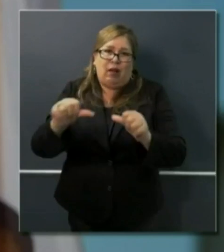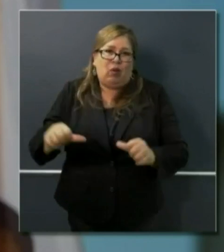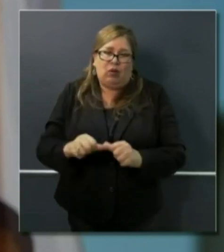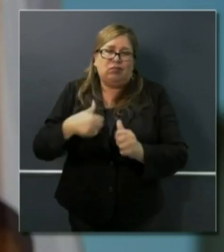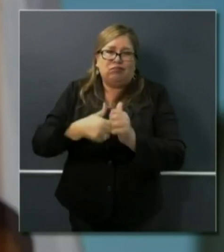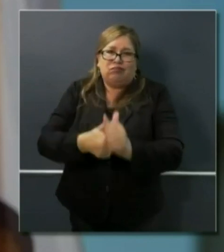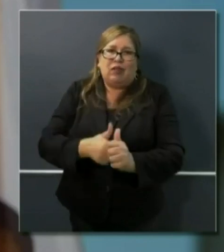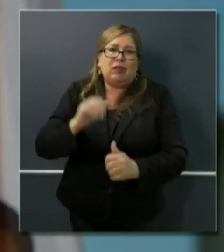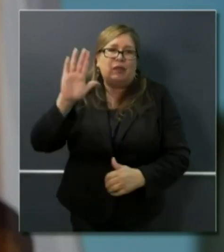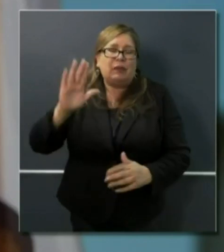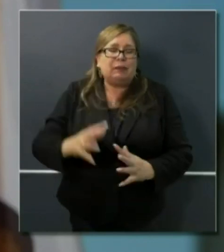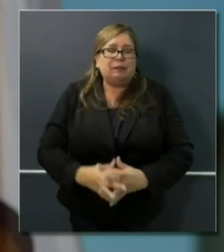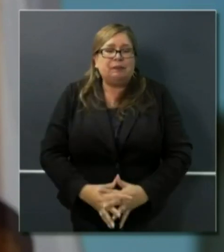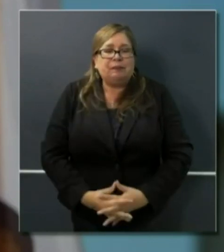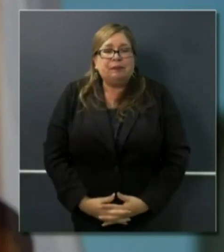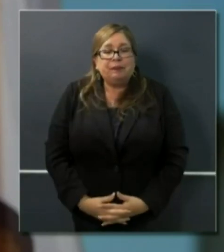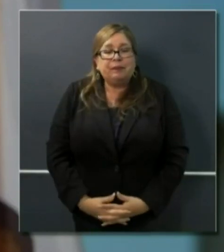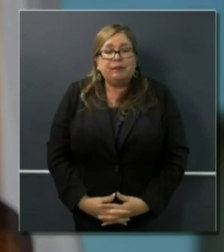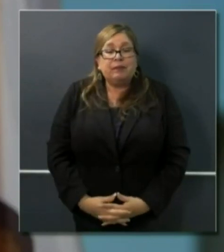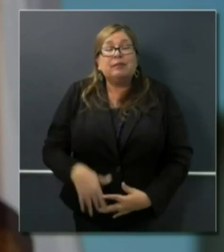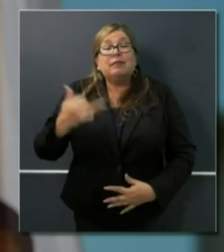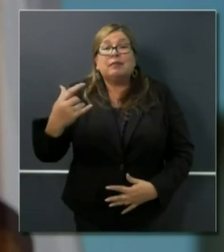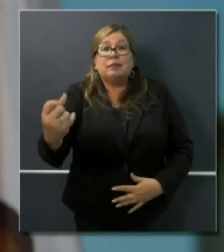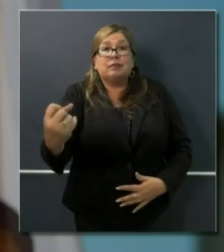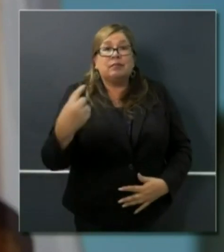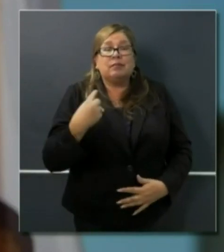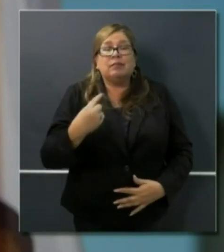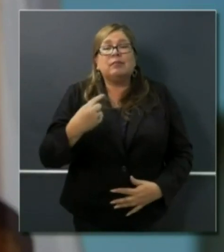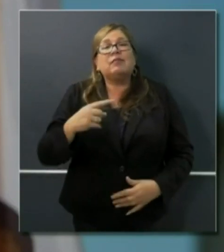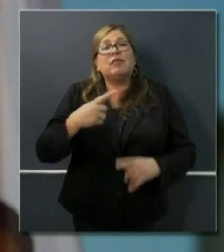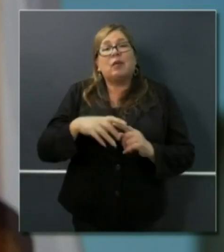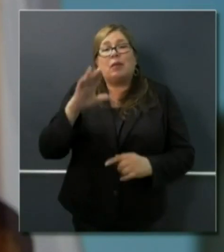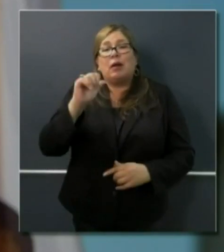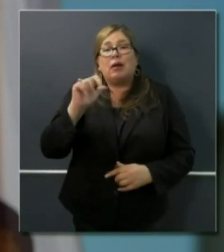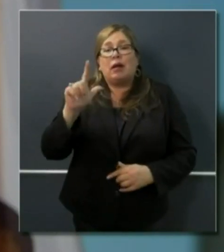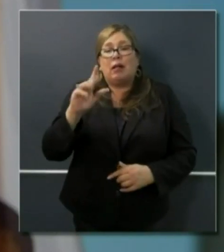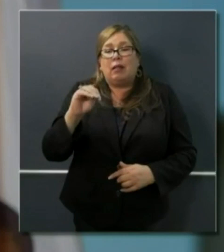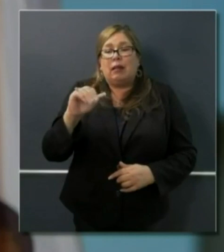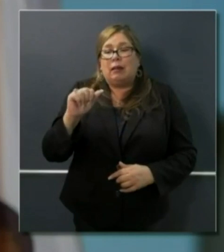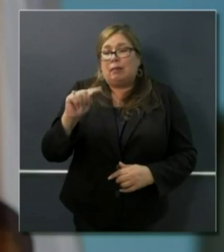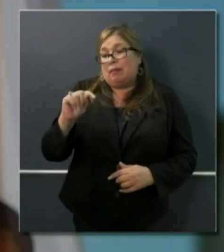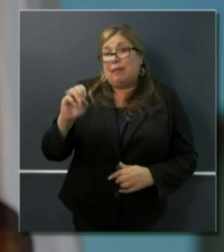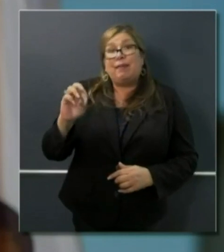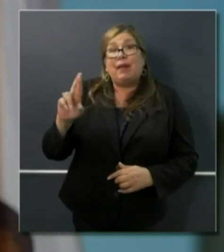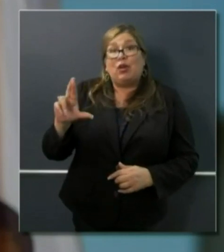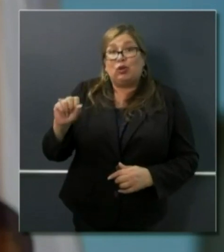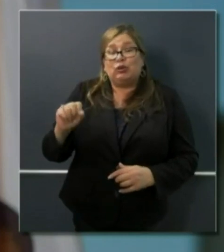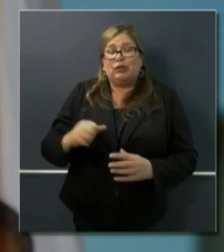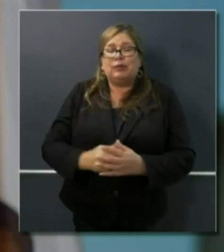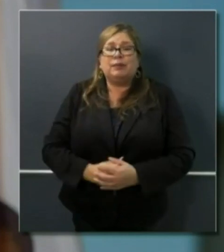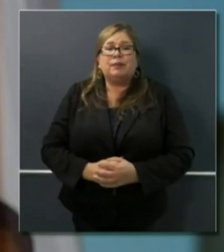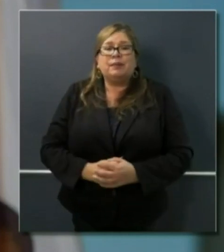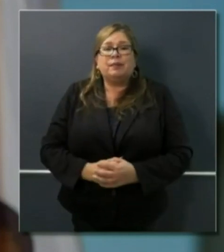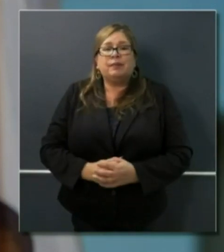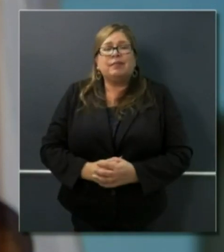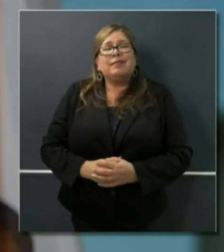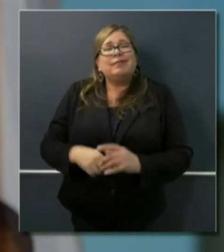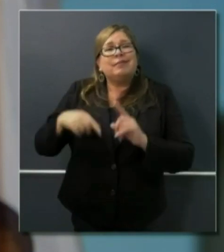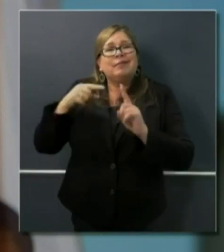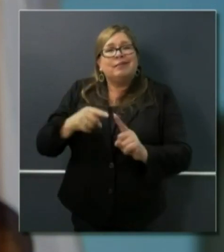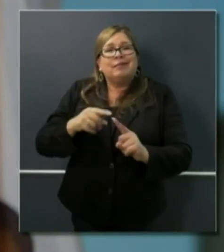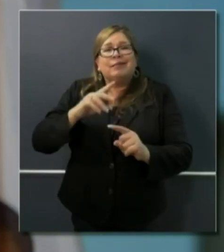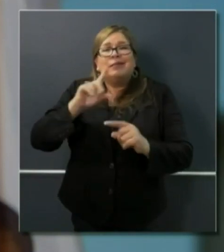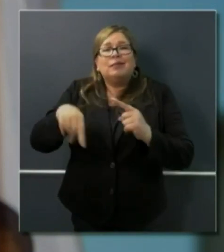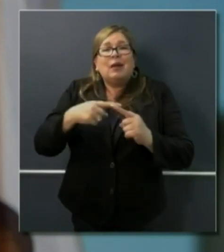Hi, Governor. You mentioned testing in community clinics, and we know testing is an issue. And I've talked to clinics where they have